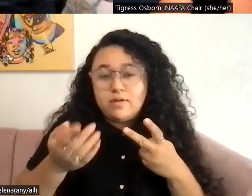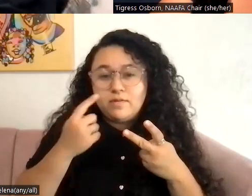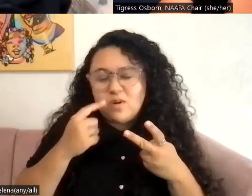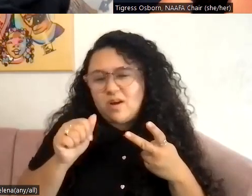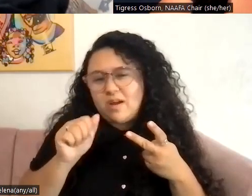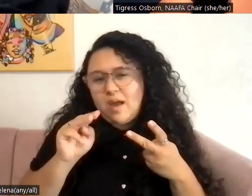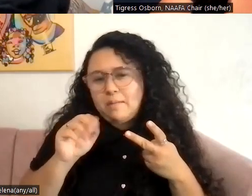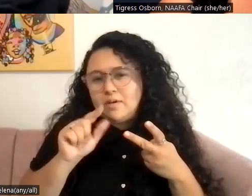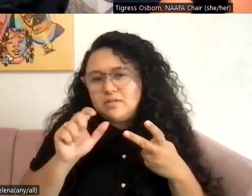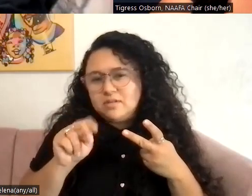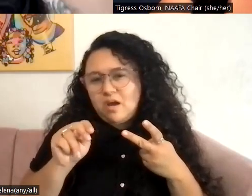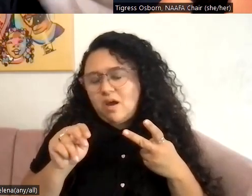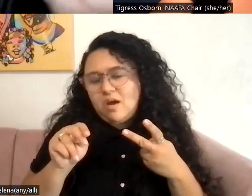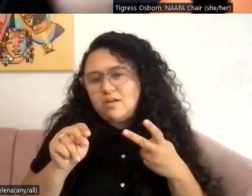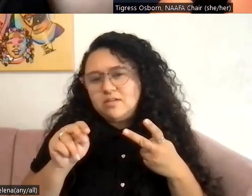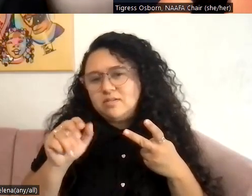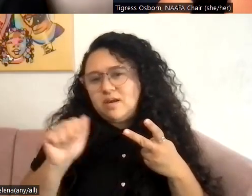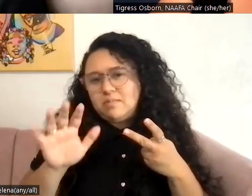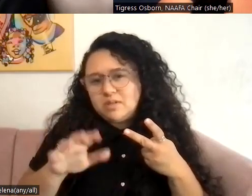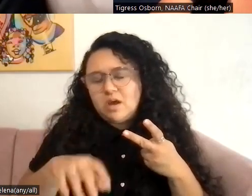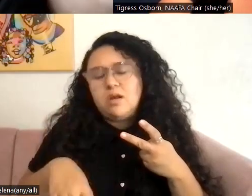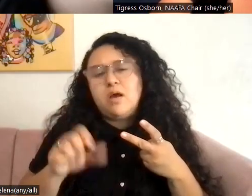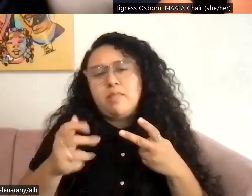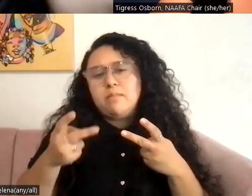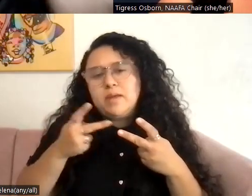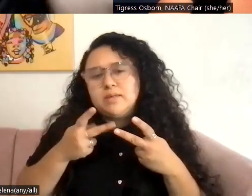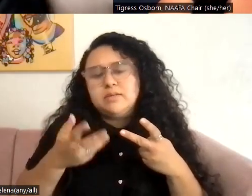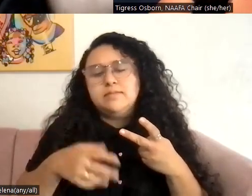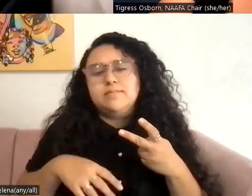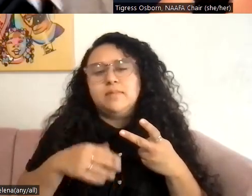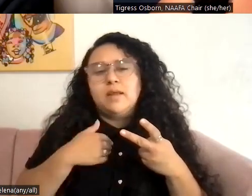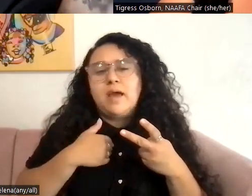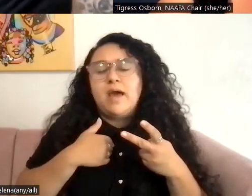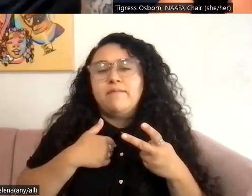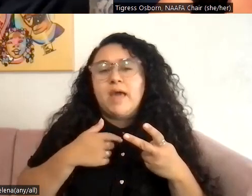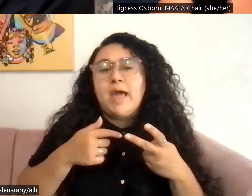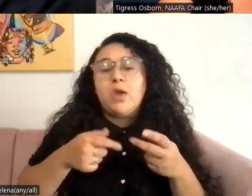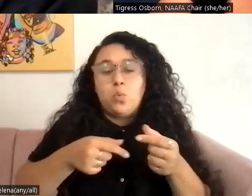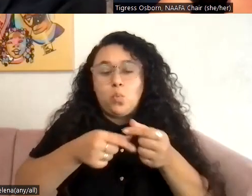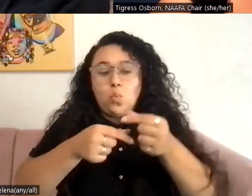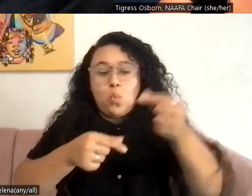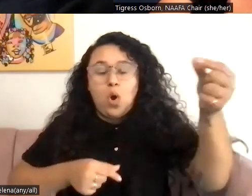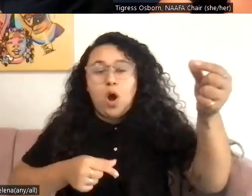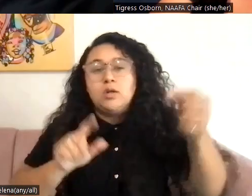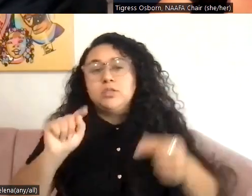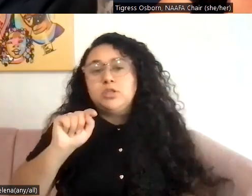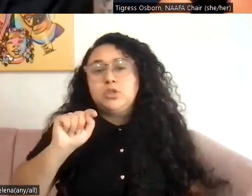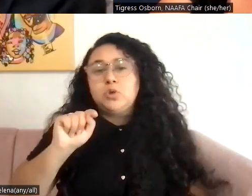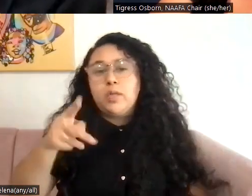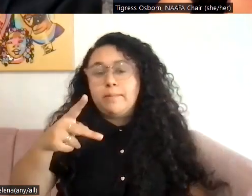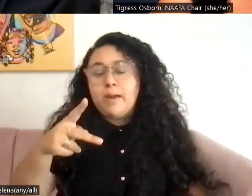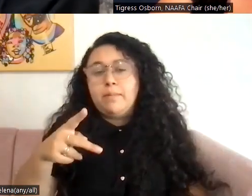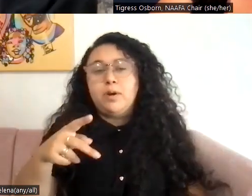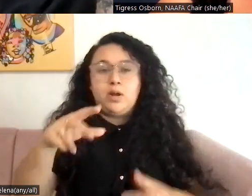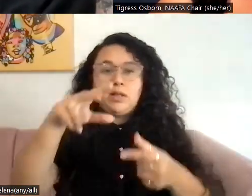there's other places is a wand where you can put the toilet paper in and that, then you can kind of go down either